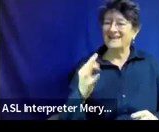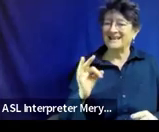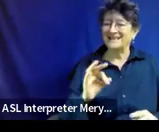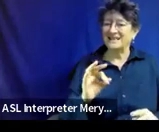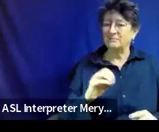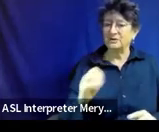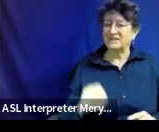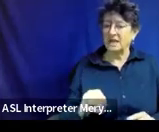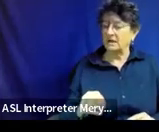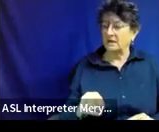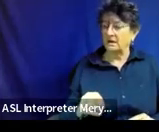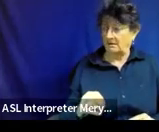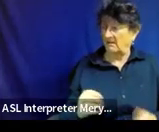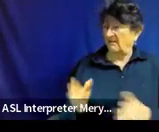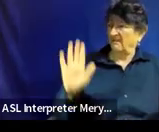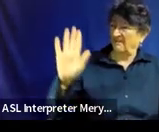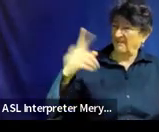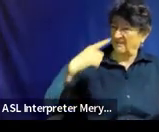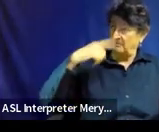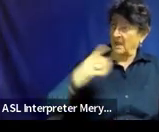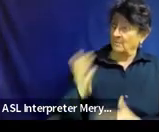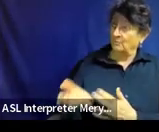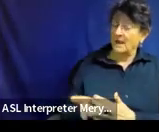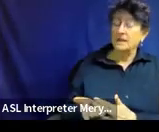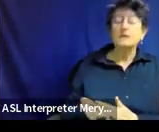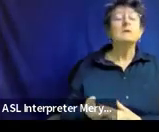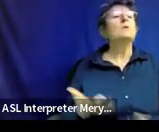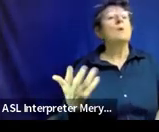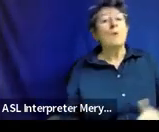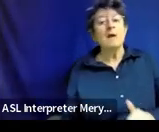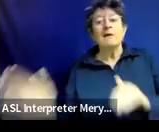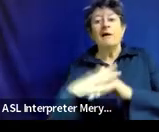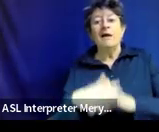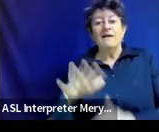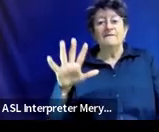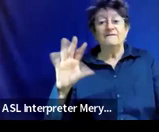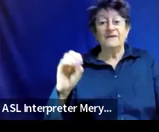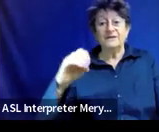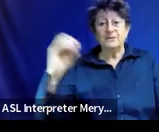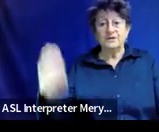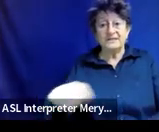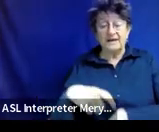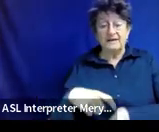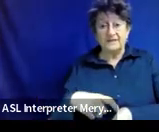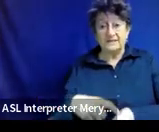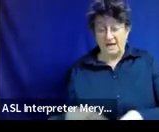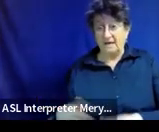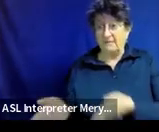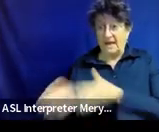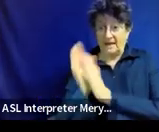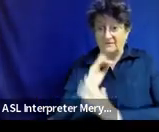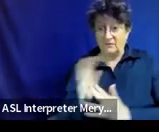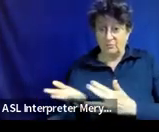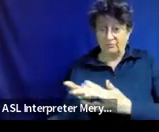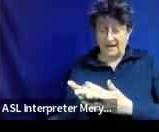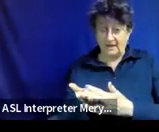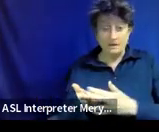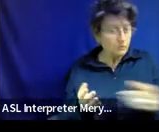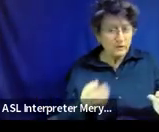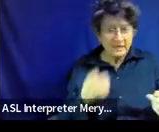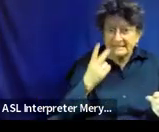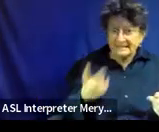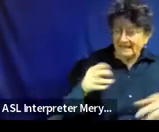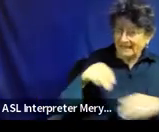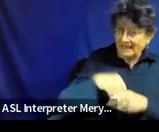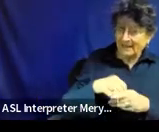a break, right? And you can see that that's referenced in the goal as well. It's not